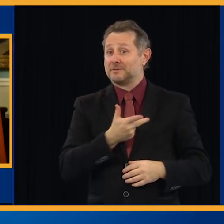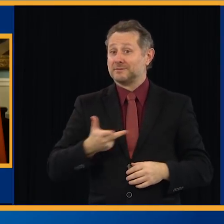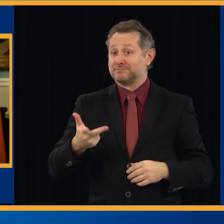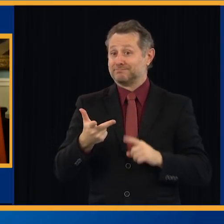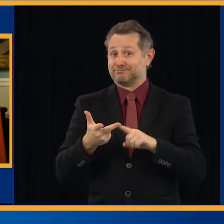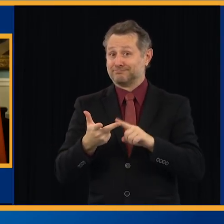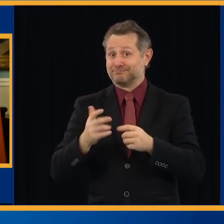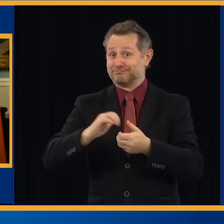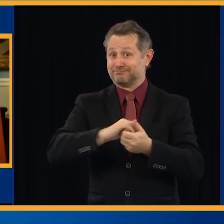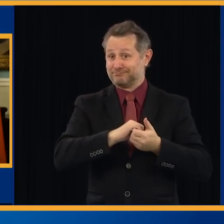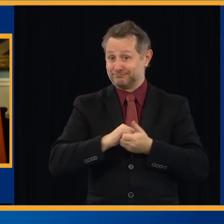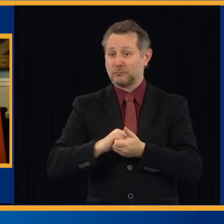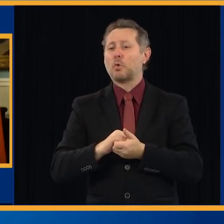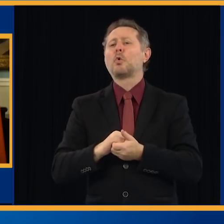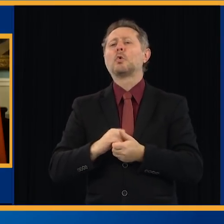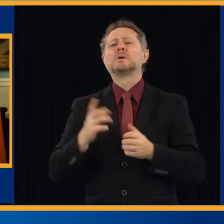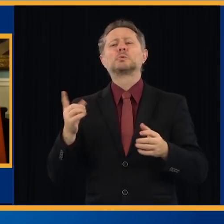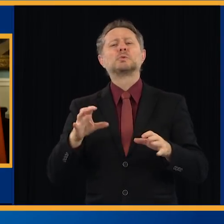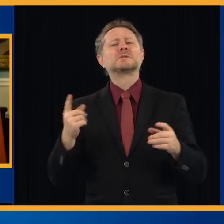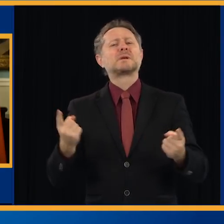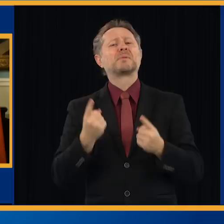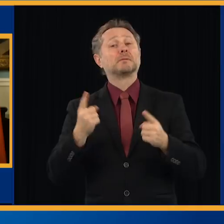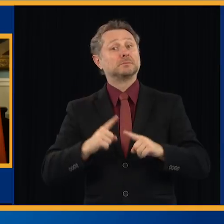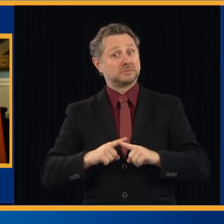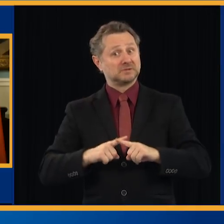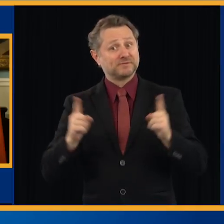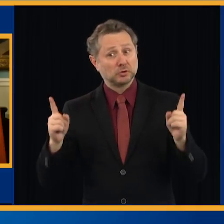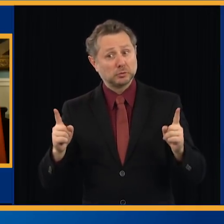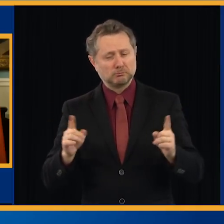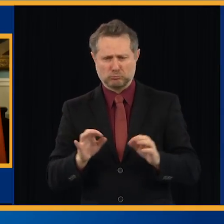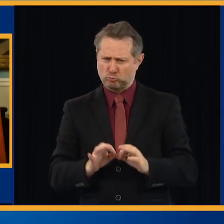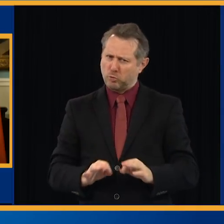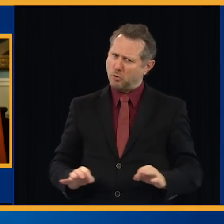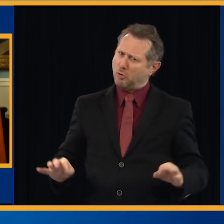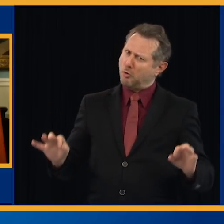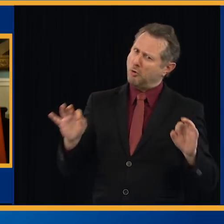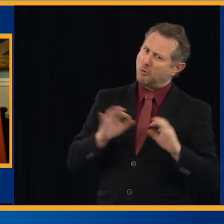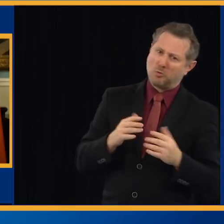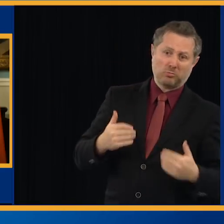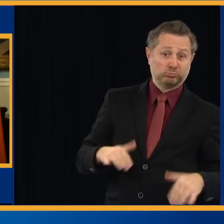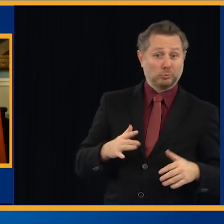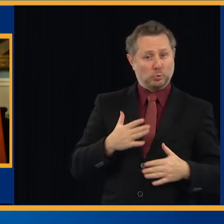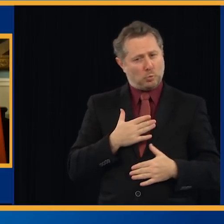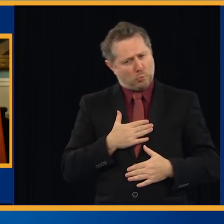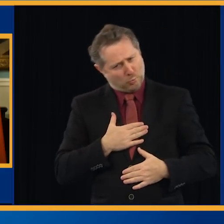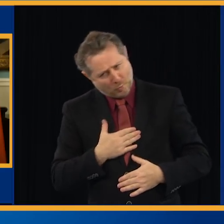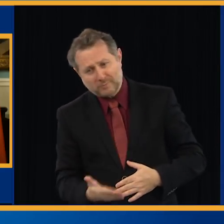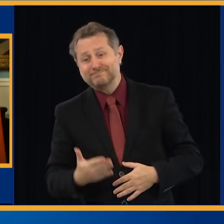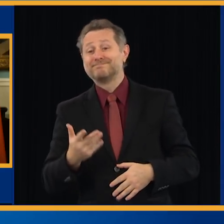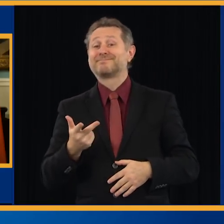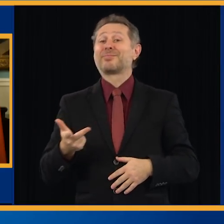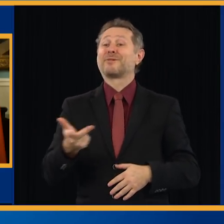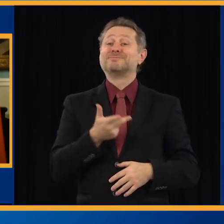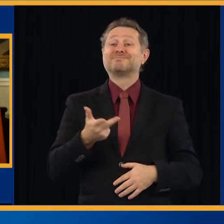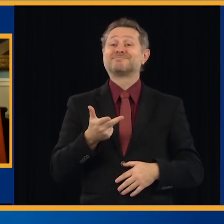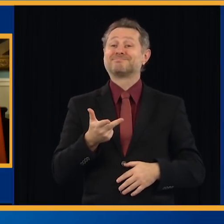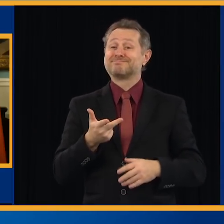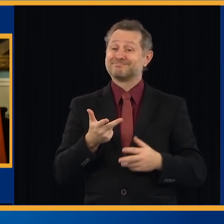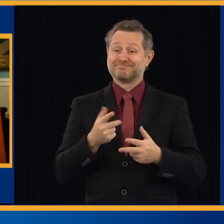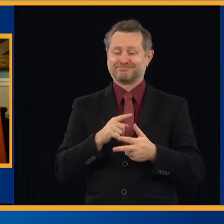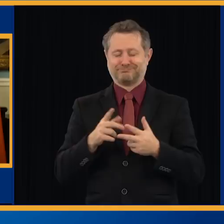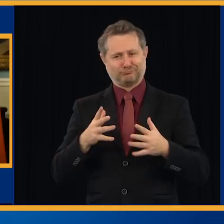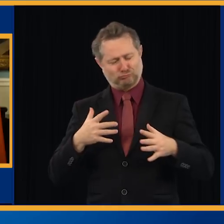Doing something different, doing something necessary, and being willing together to go someplace we've never been before.